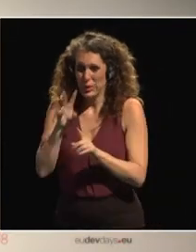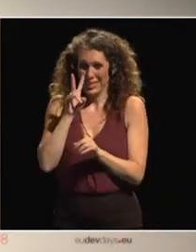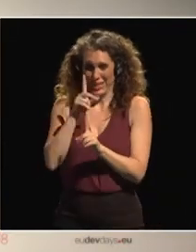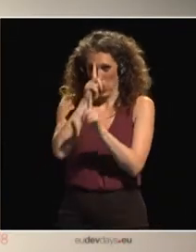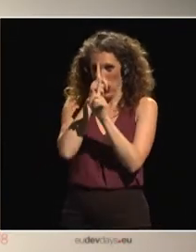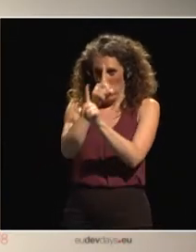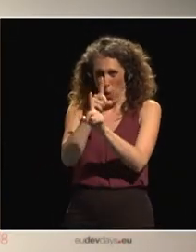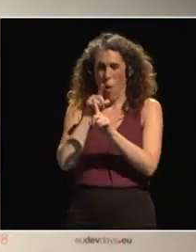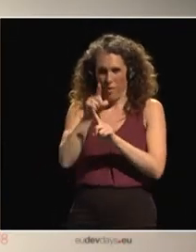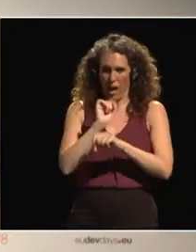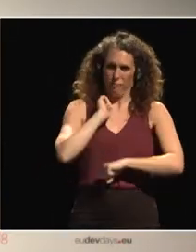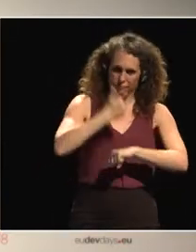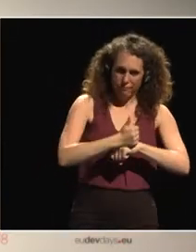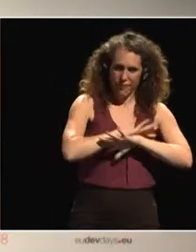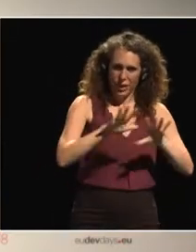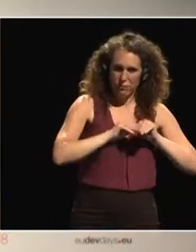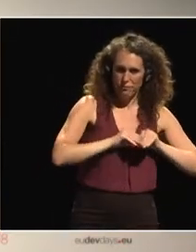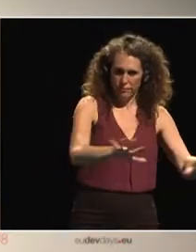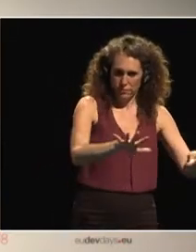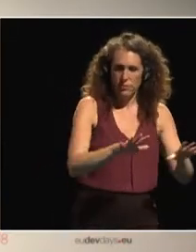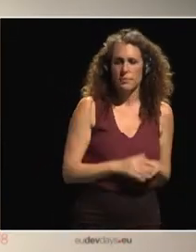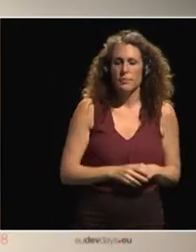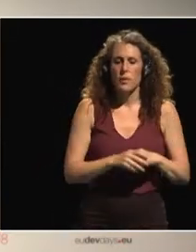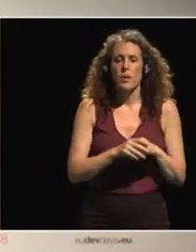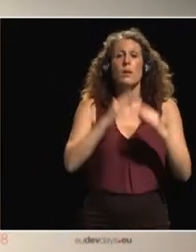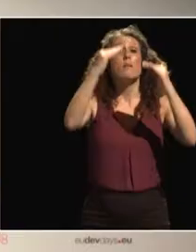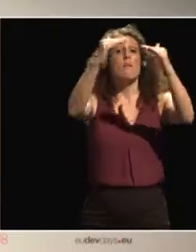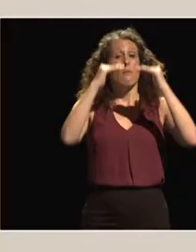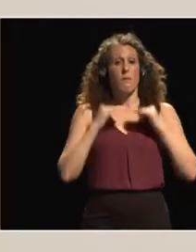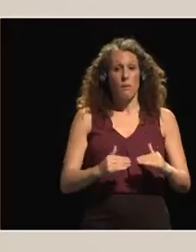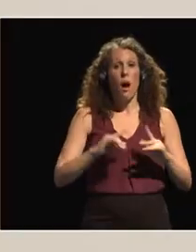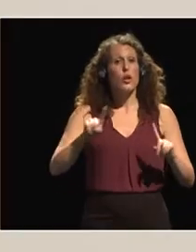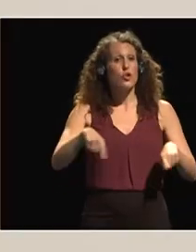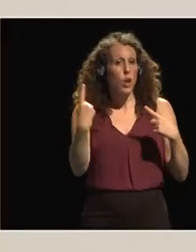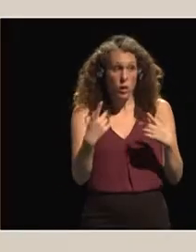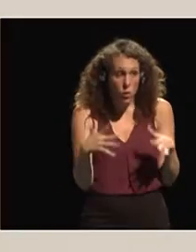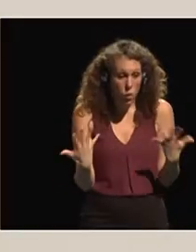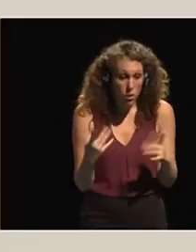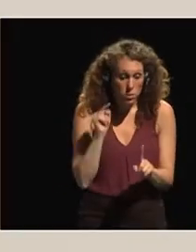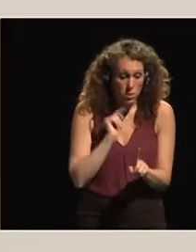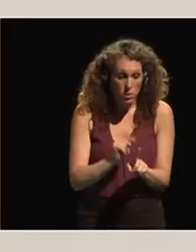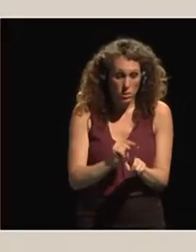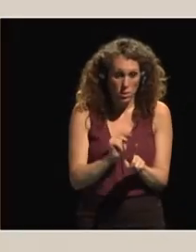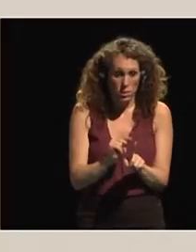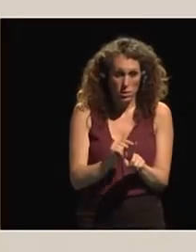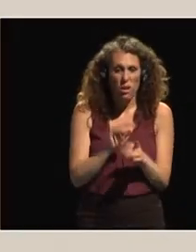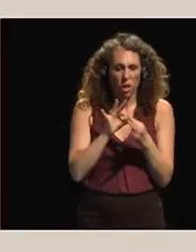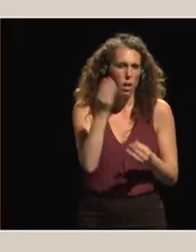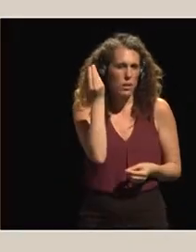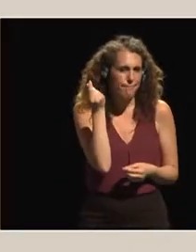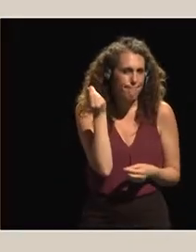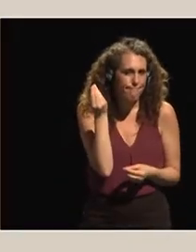decision of our head of state. Another challenge we are facing, it is the challenge of finance.